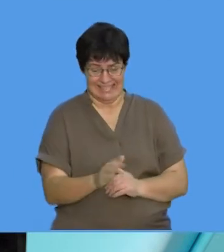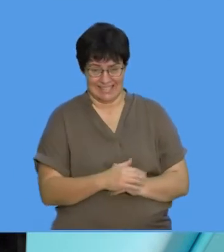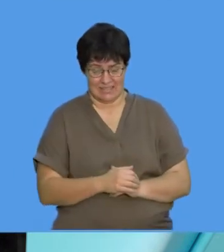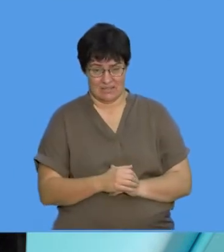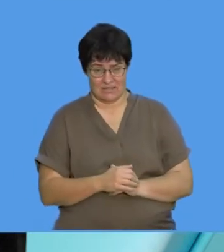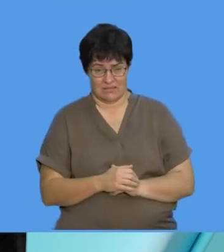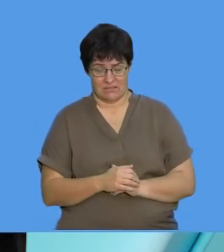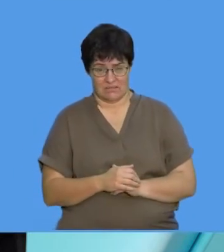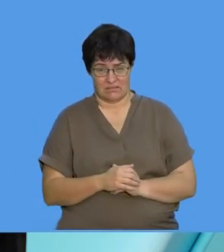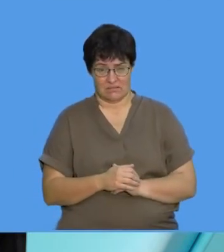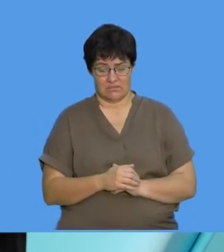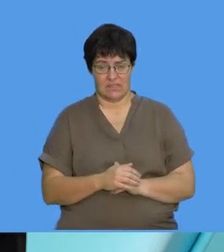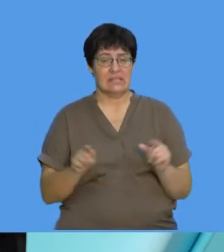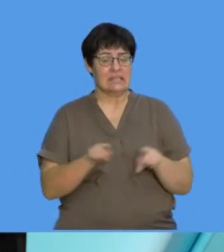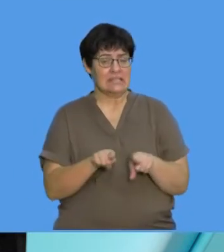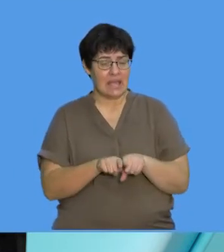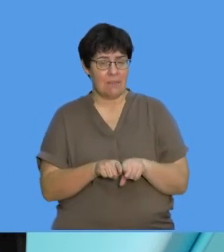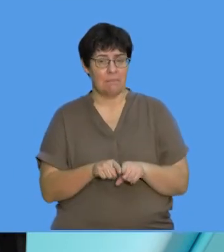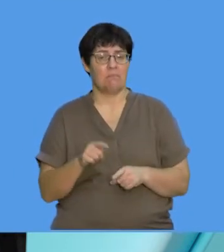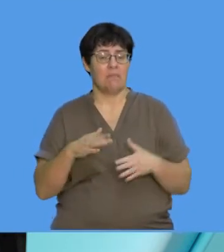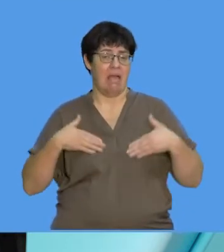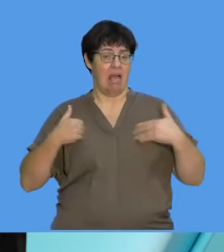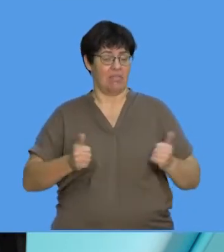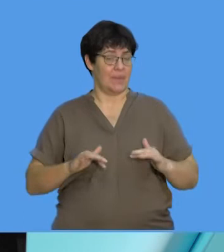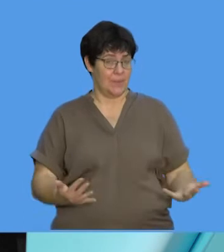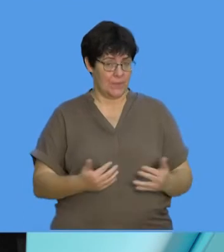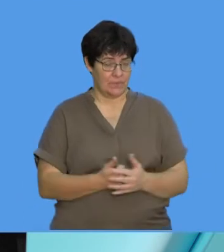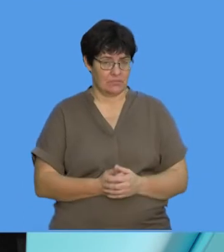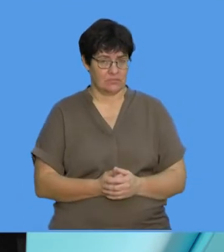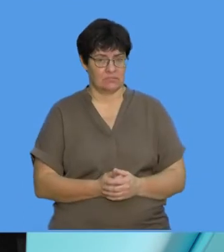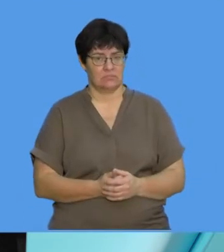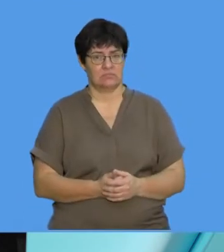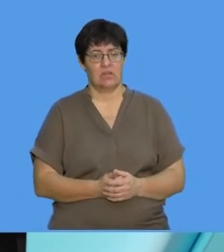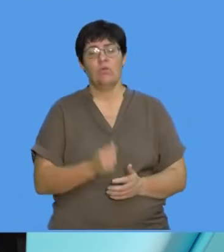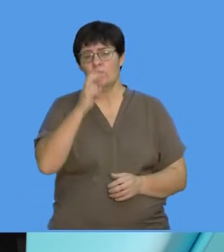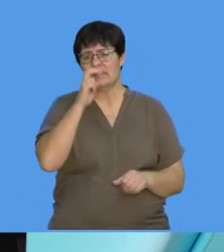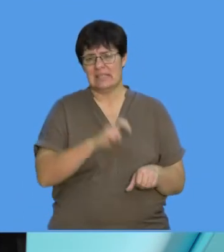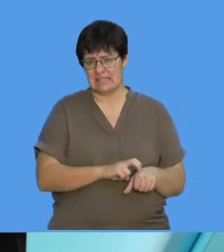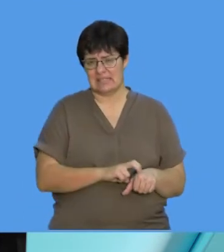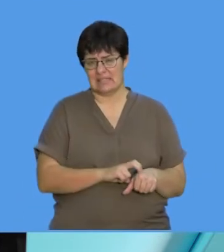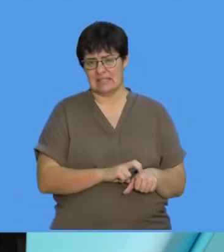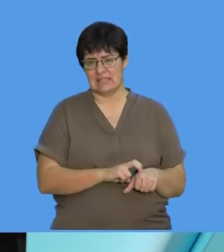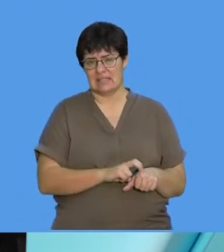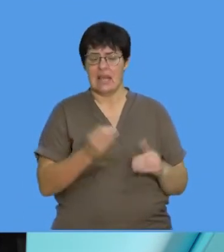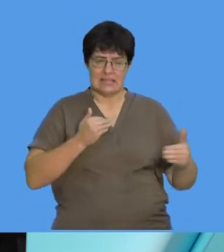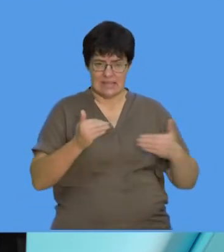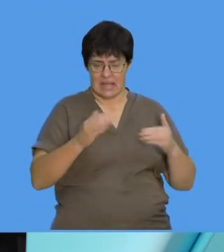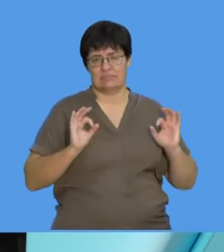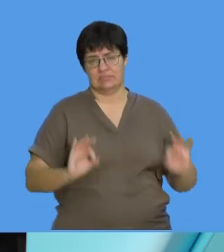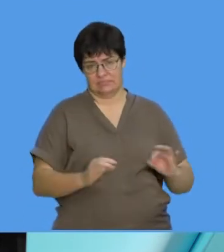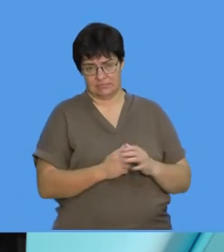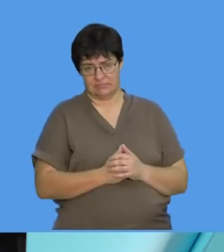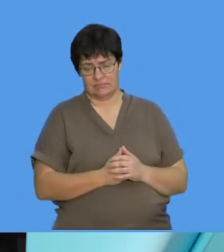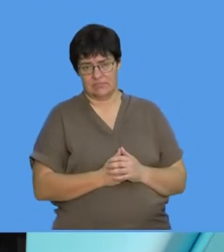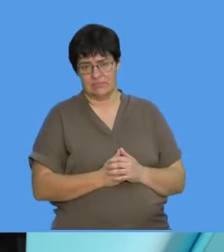that. How else are we going to keep ourselves nice and healthy, all right? Guys, we need to have a nice diet. need